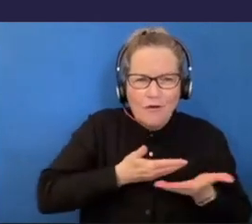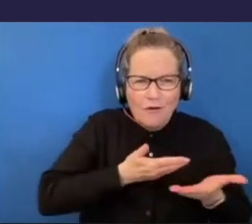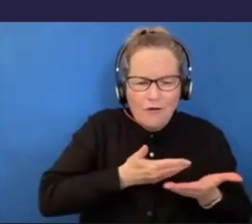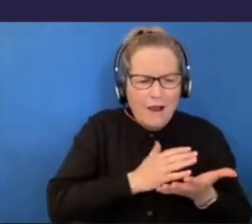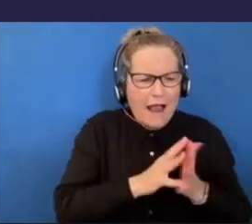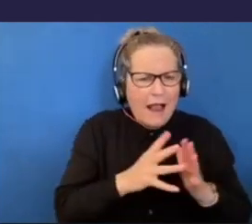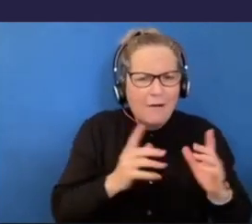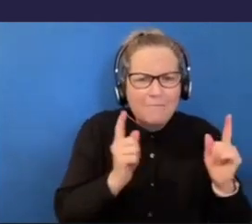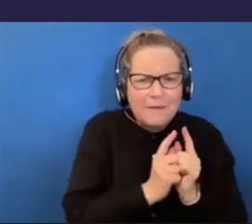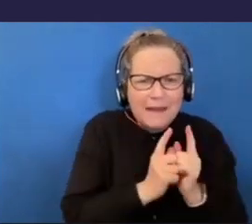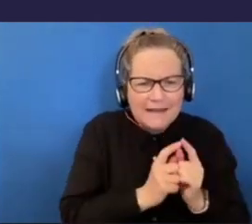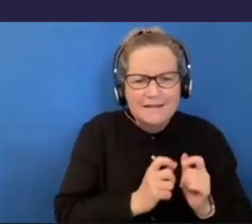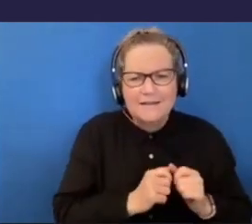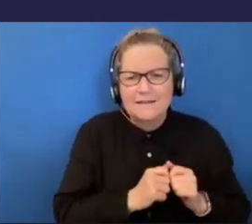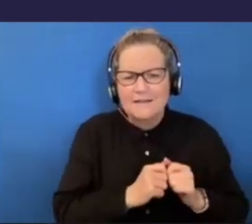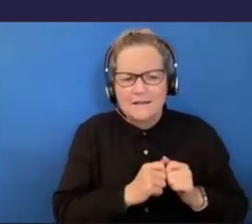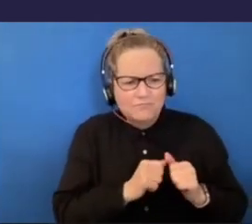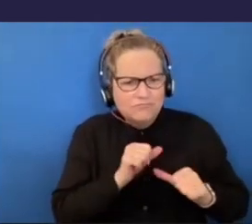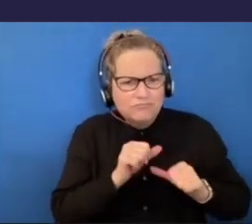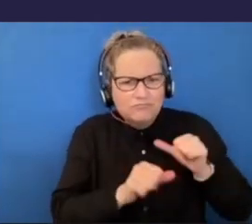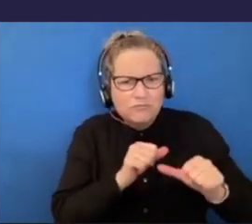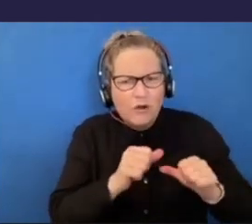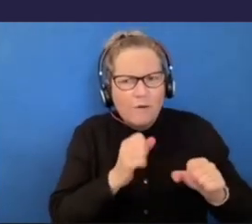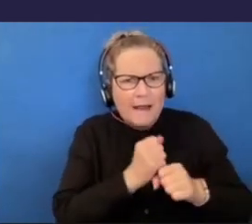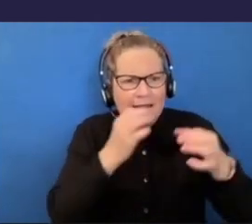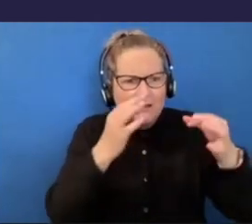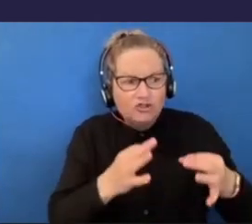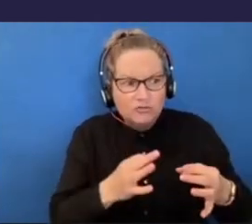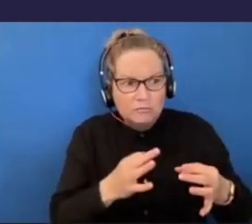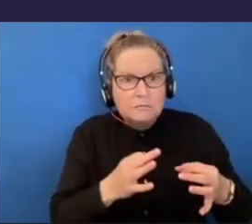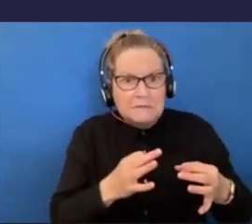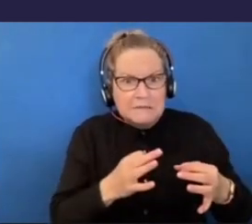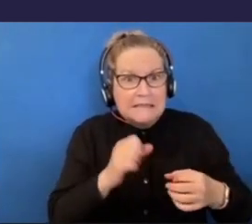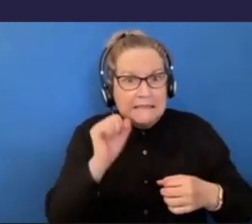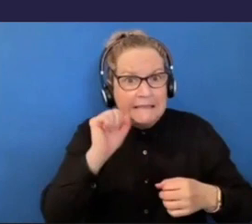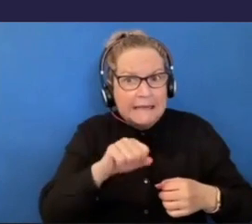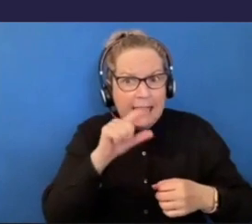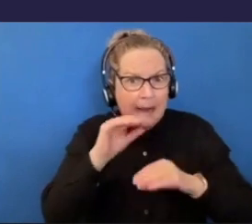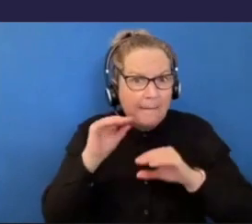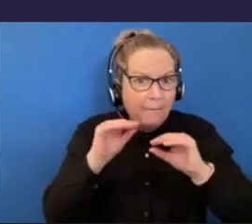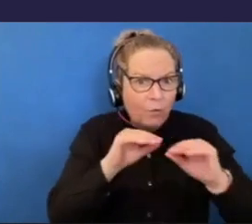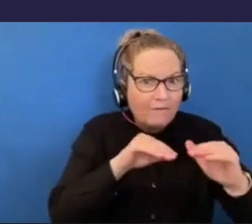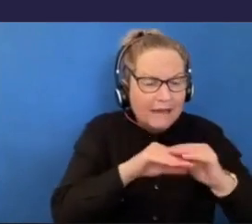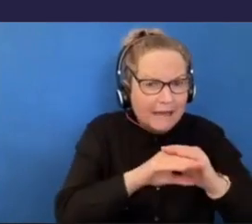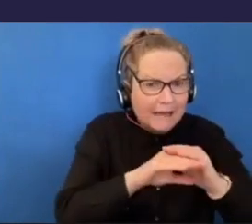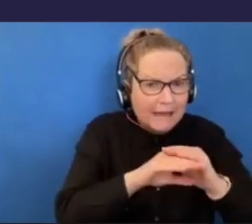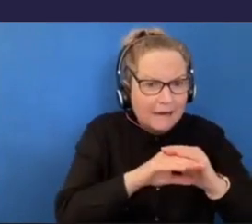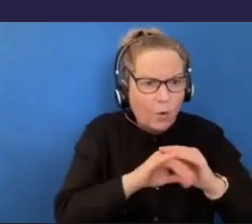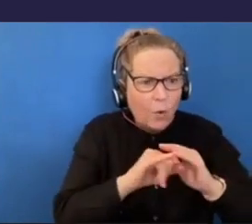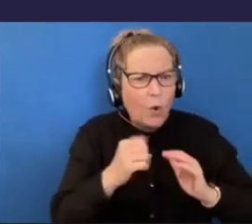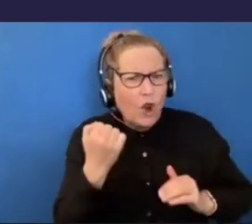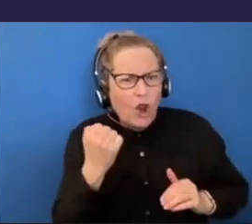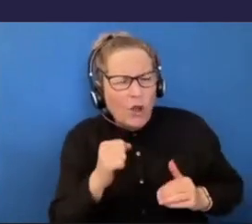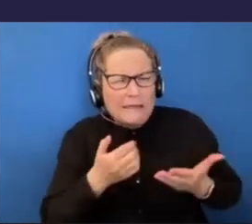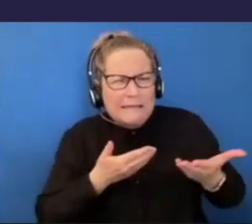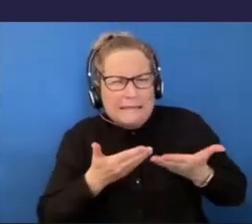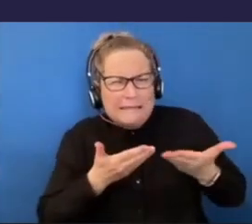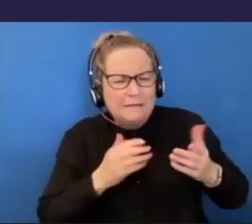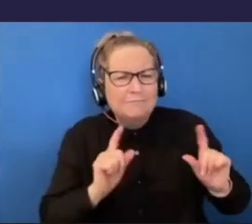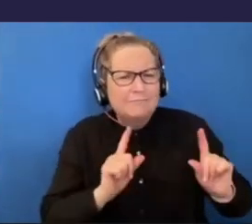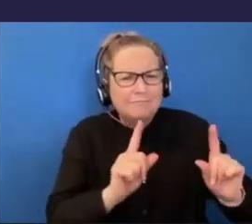what the process was like of deciding if it was the right fit for everyone involved, what was important